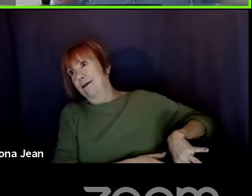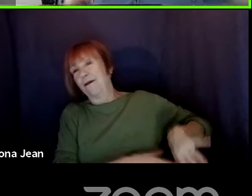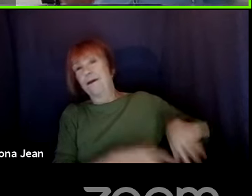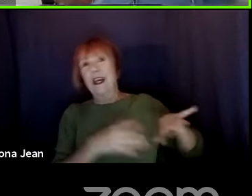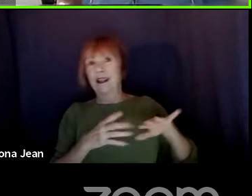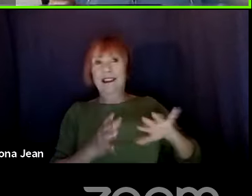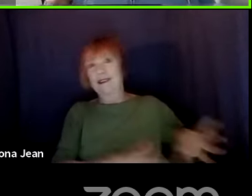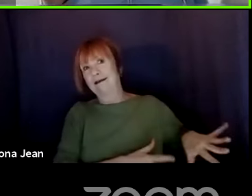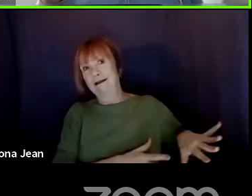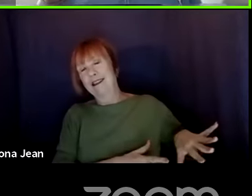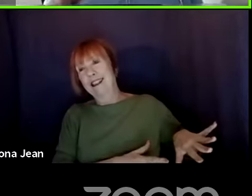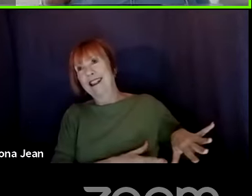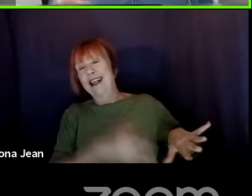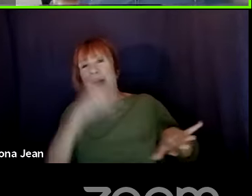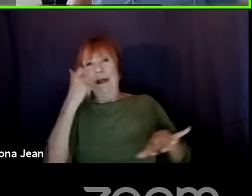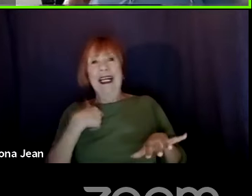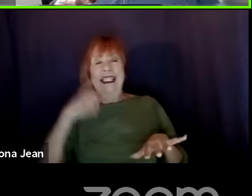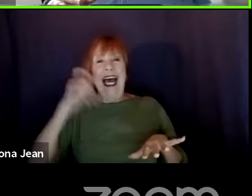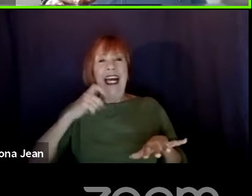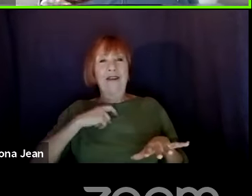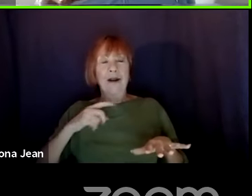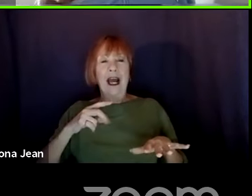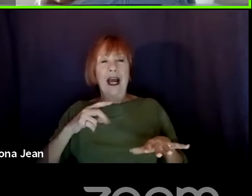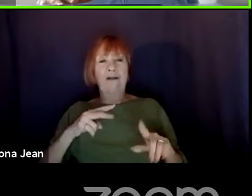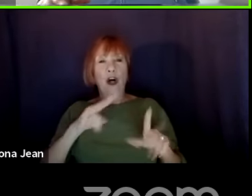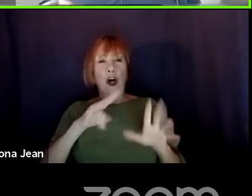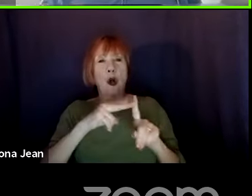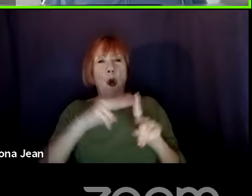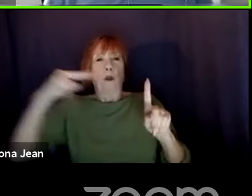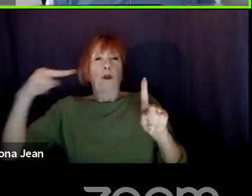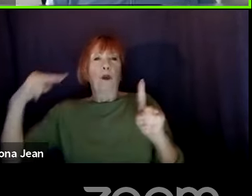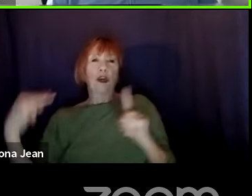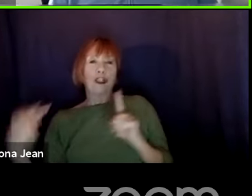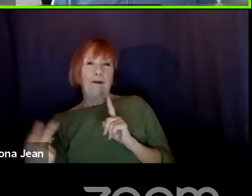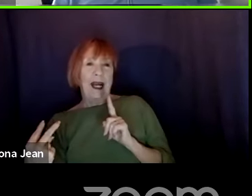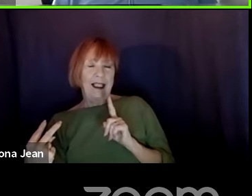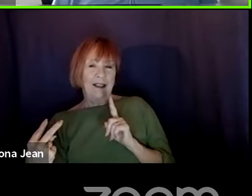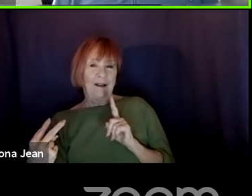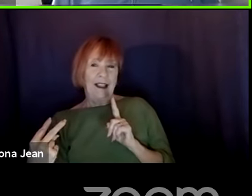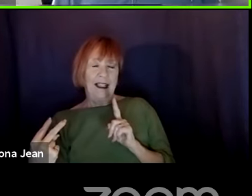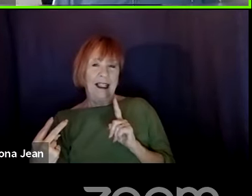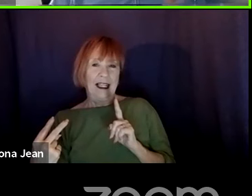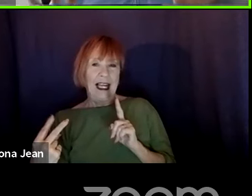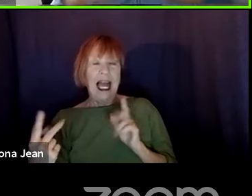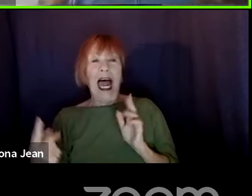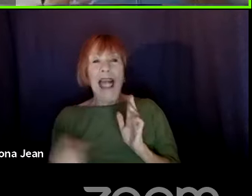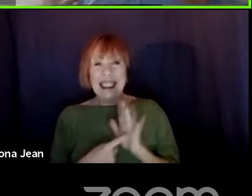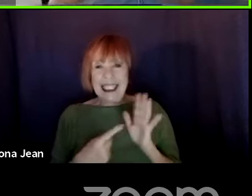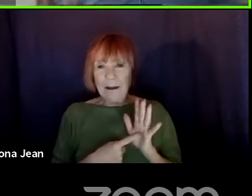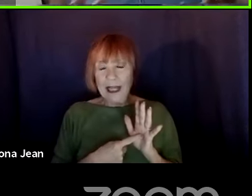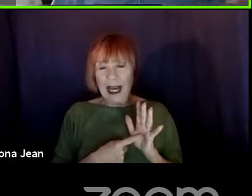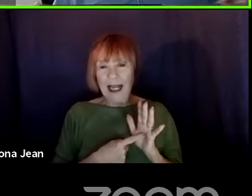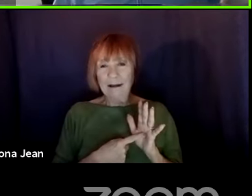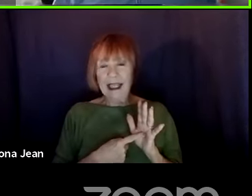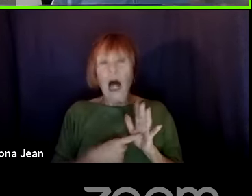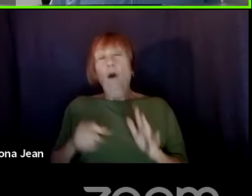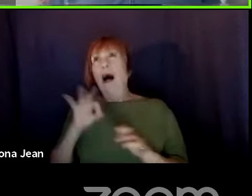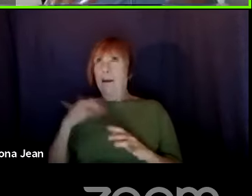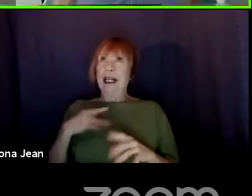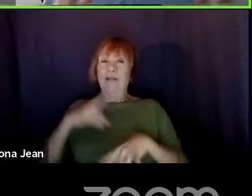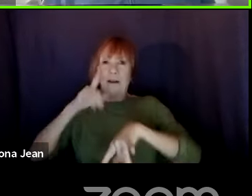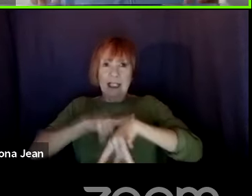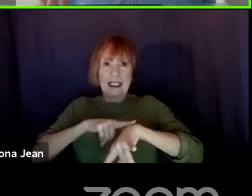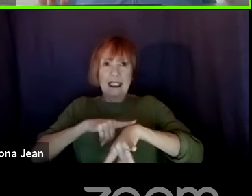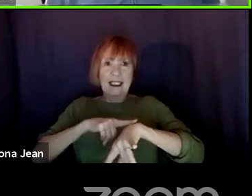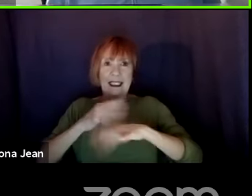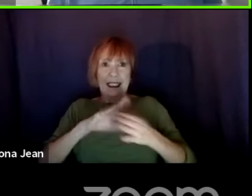it, and I won't have any perspective when I've just written it, so sometimes I don't even show it to anyone until I've, I mean, unless I'm under, if I'm under a deadline,